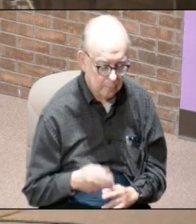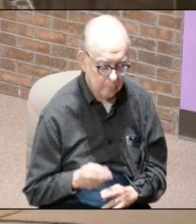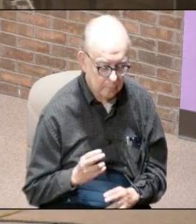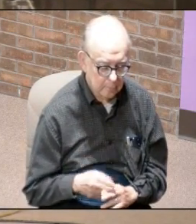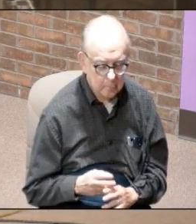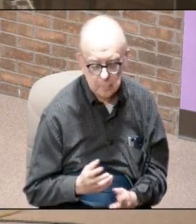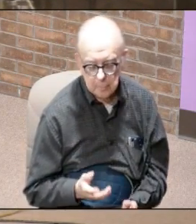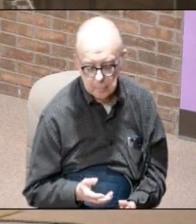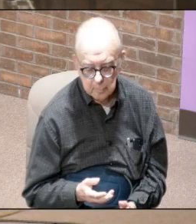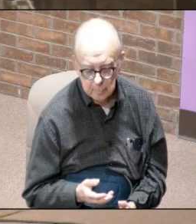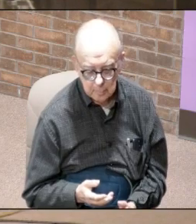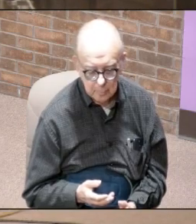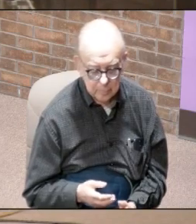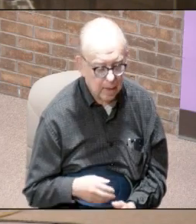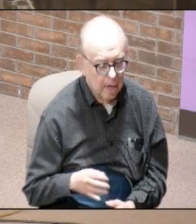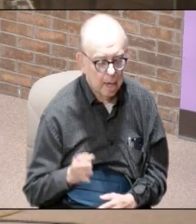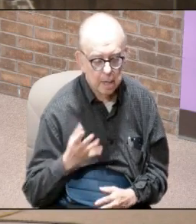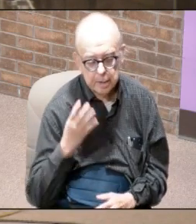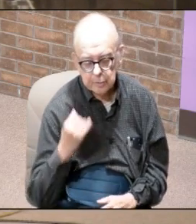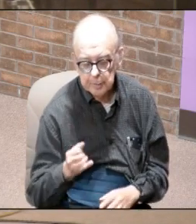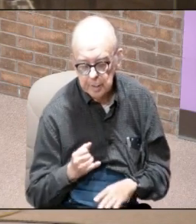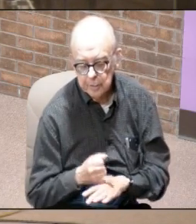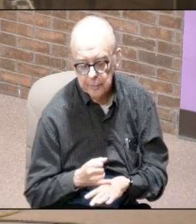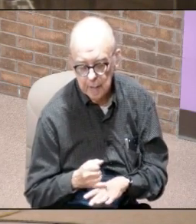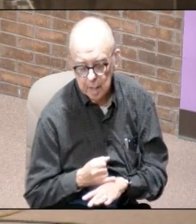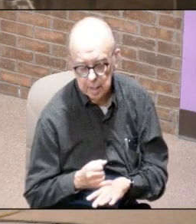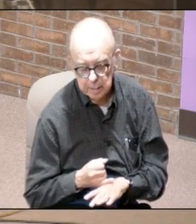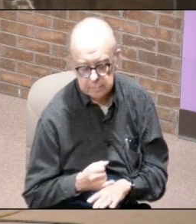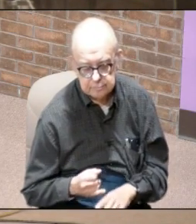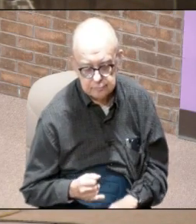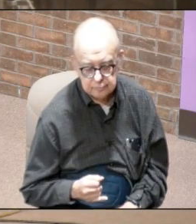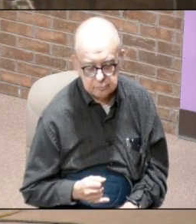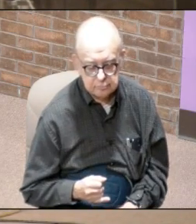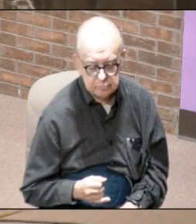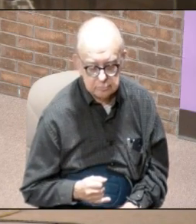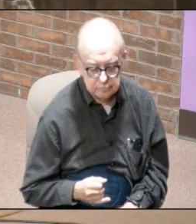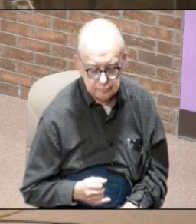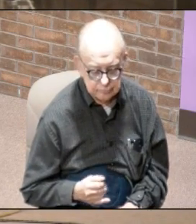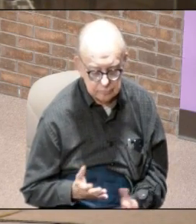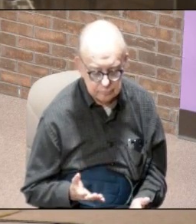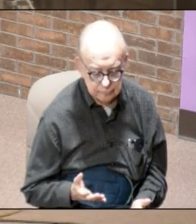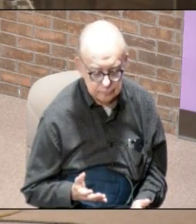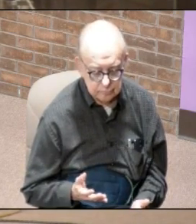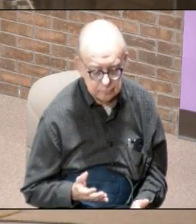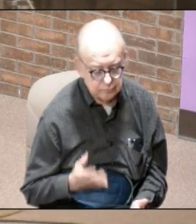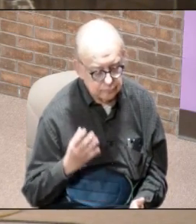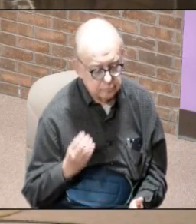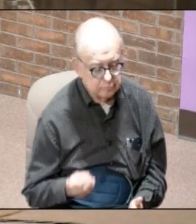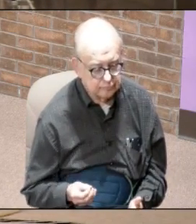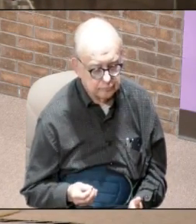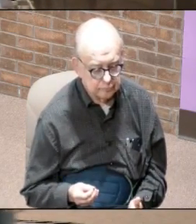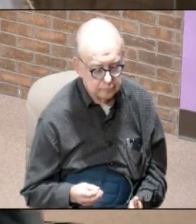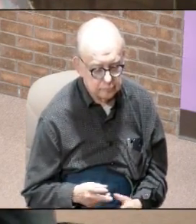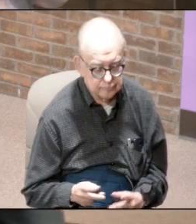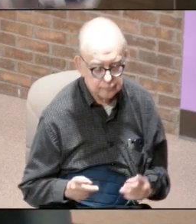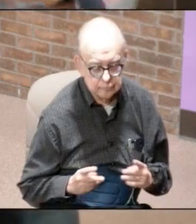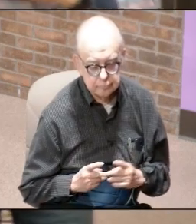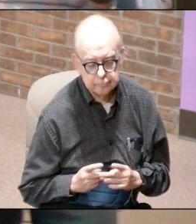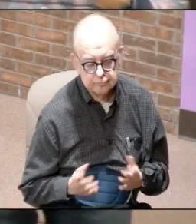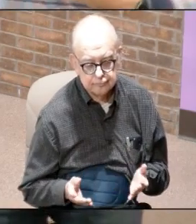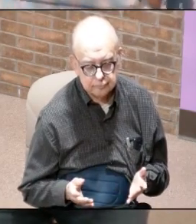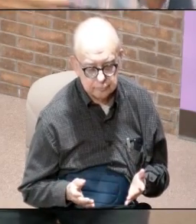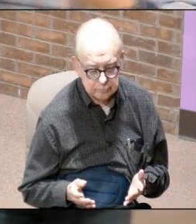Patmos experience and what a Patmos experience is this it's a place where